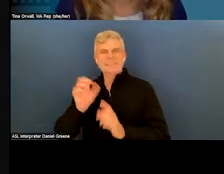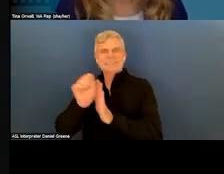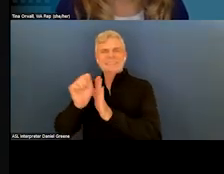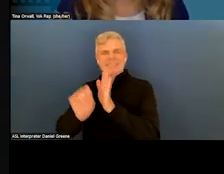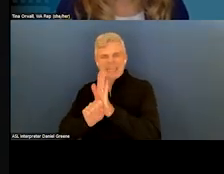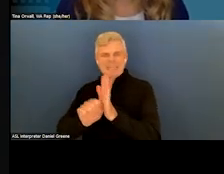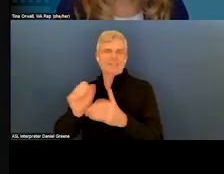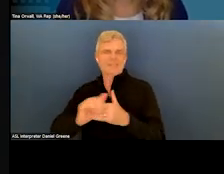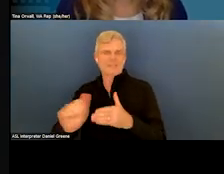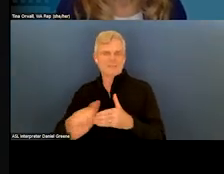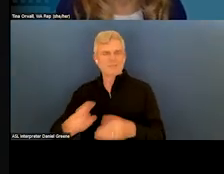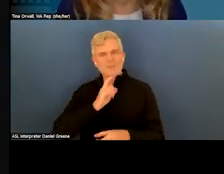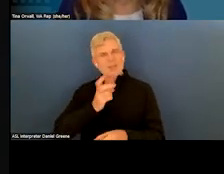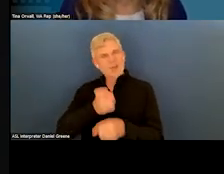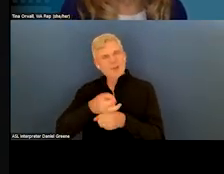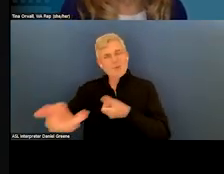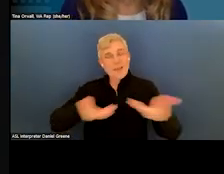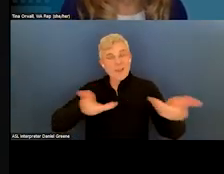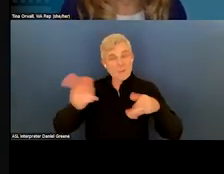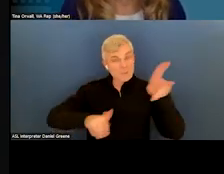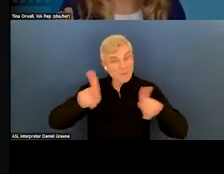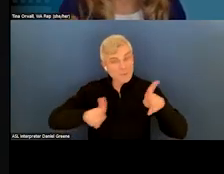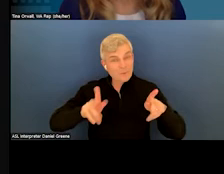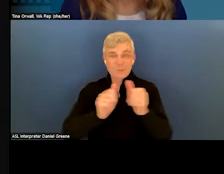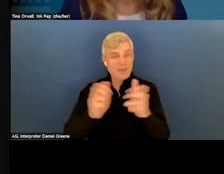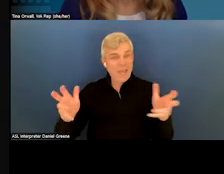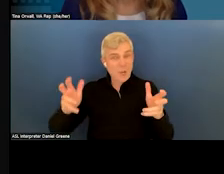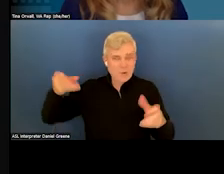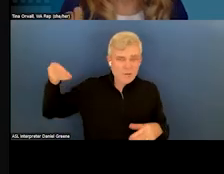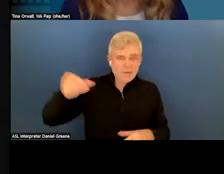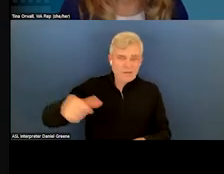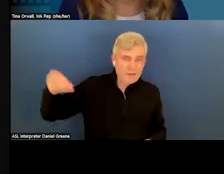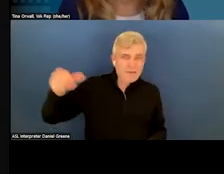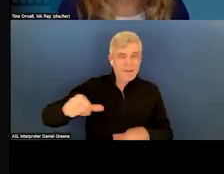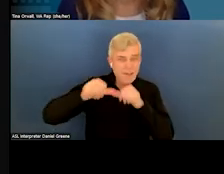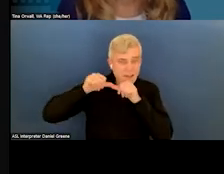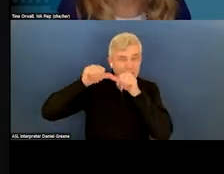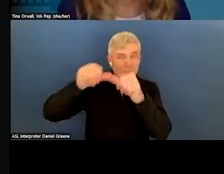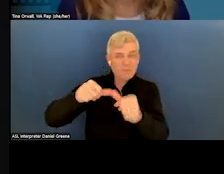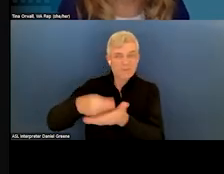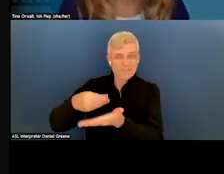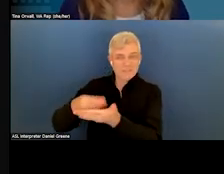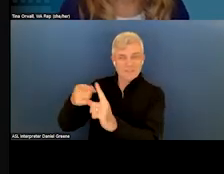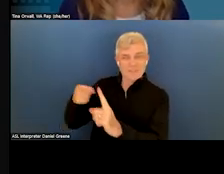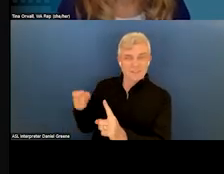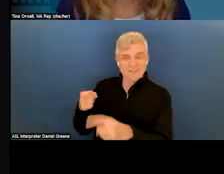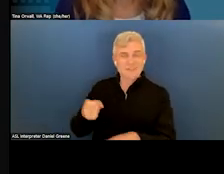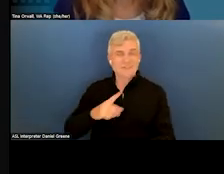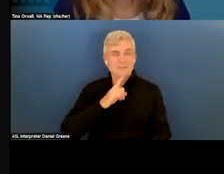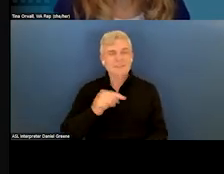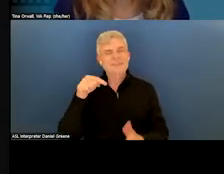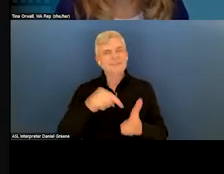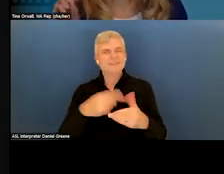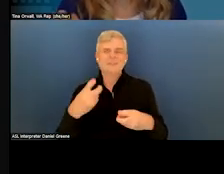ongoing funding. And so, I'm here to put a plug. It's a big lift. This was a tough year to pass any fee. I think that's why